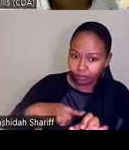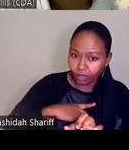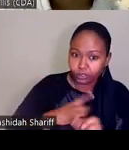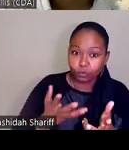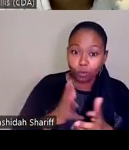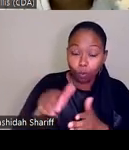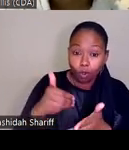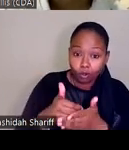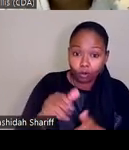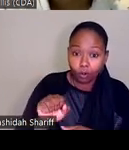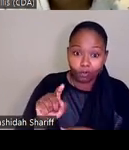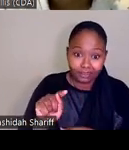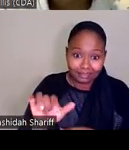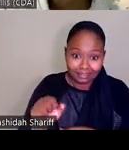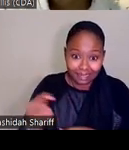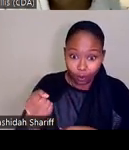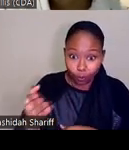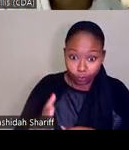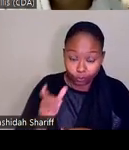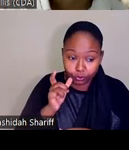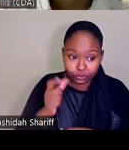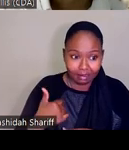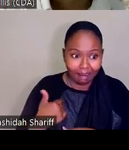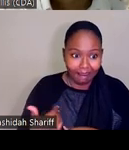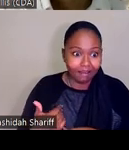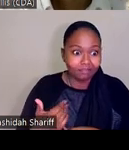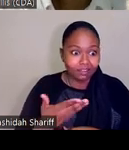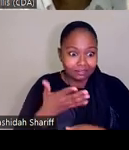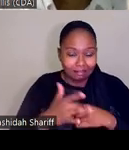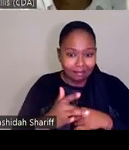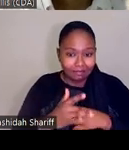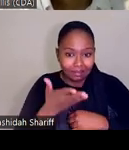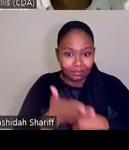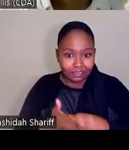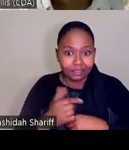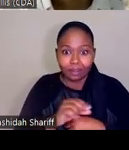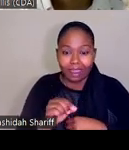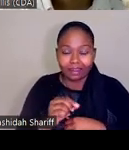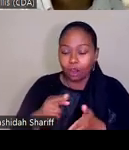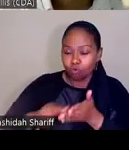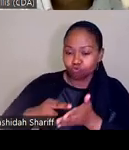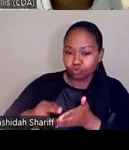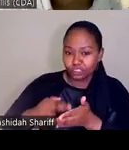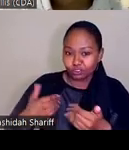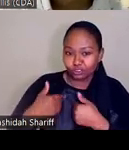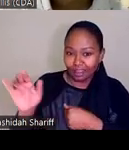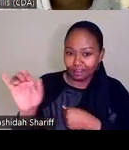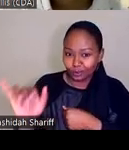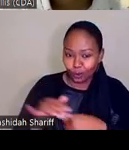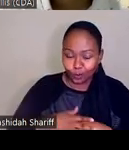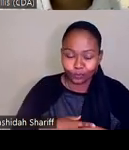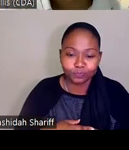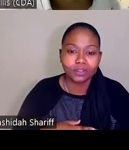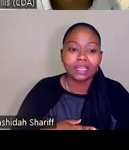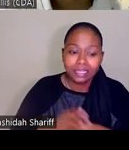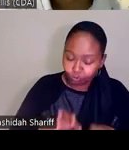find value in our DDA and this equity framework, not only researchers or data folks, right? So and that's why it's so important for us to provide that